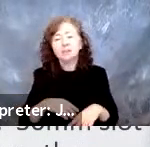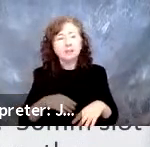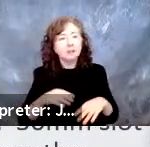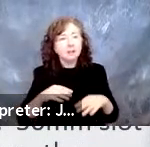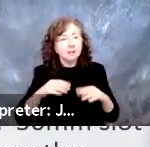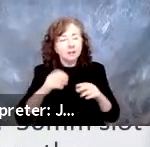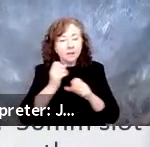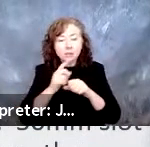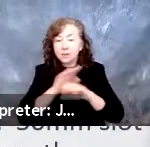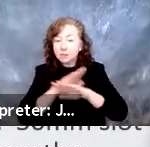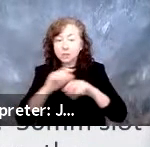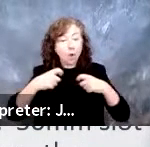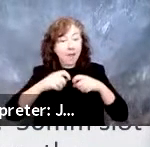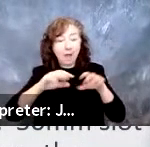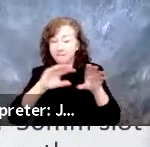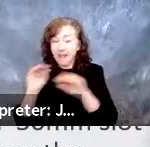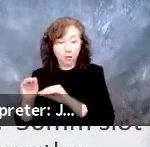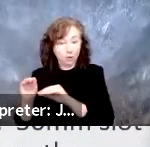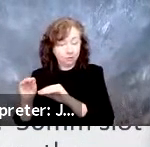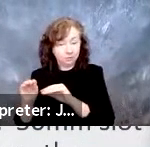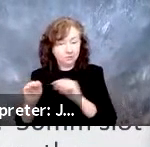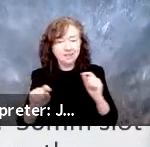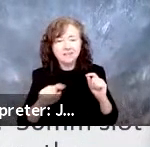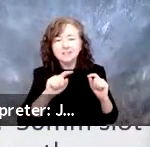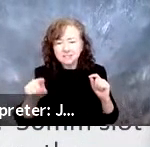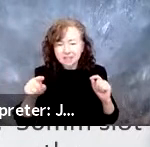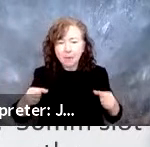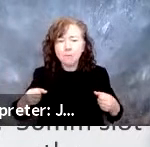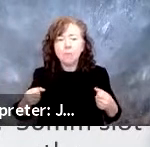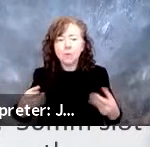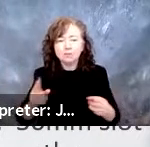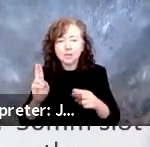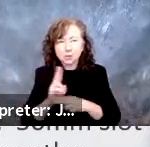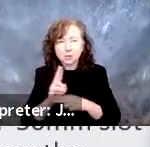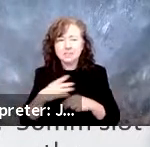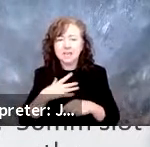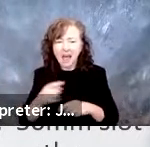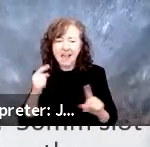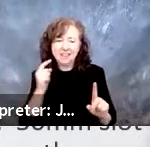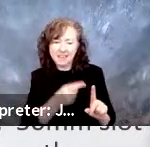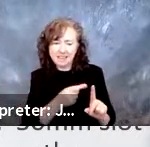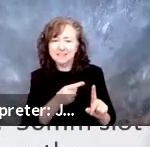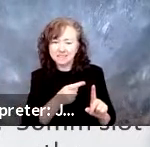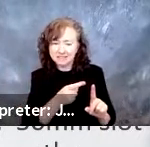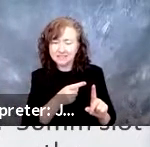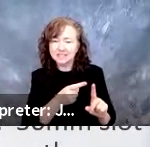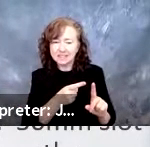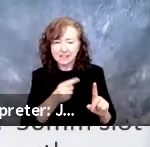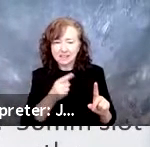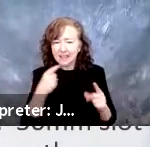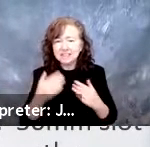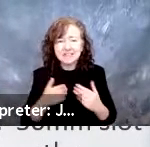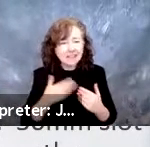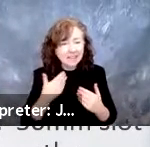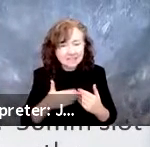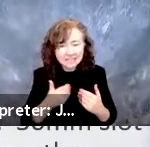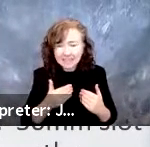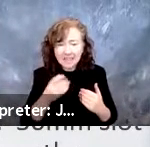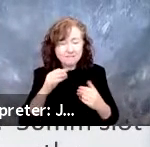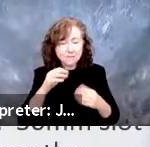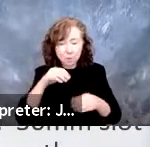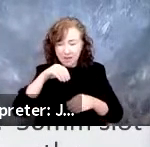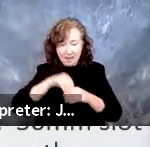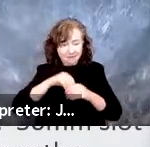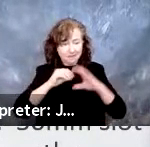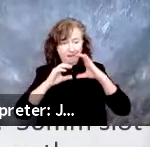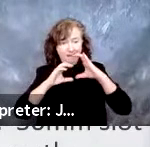operation. A segment of wheelchair users still like these a lot in their personal ways because it's easy to deploy when you're inside the vehicle